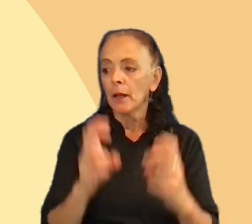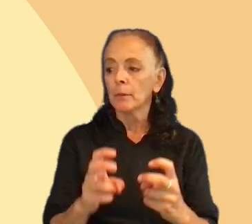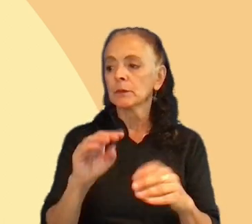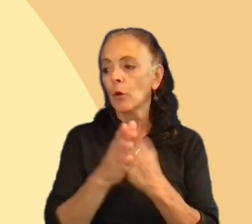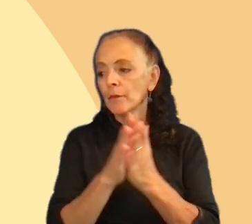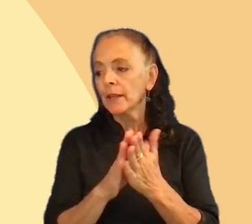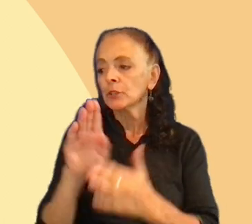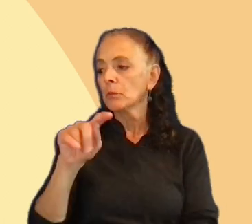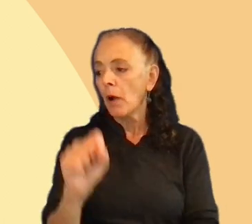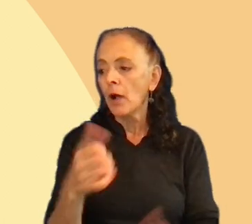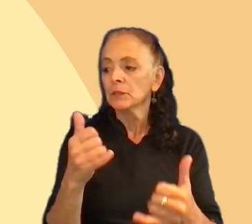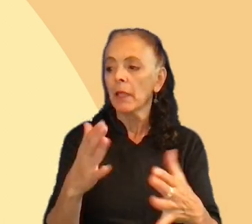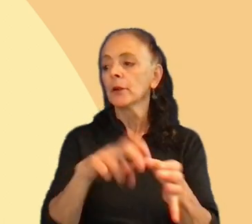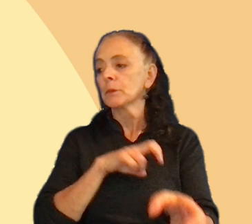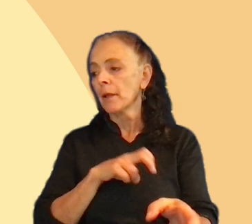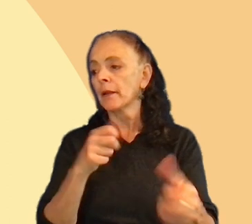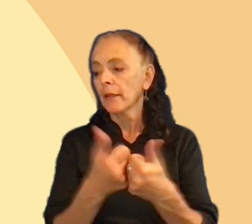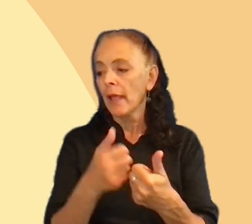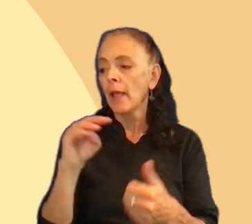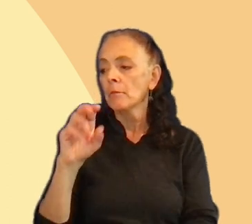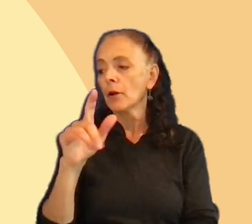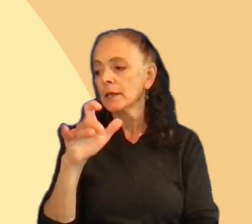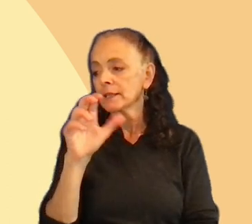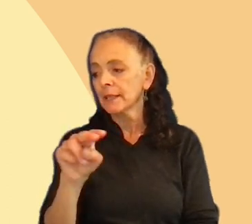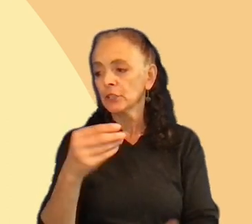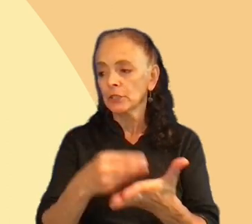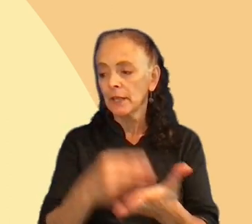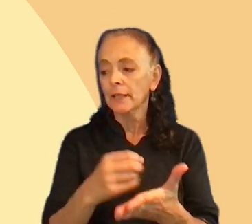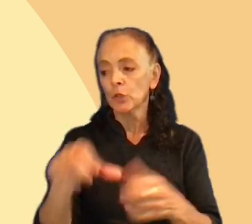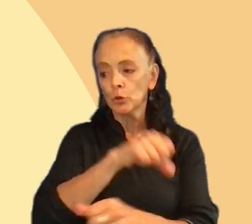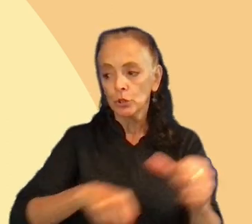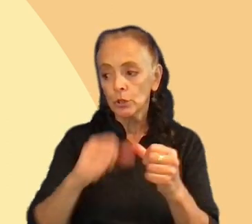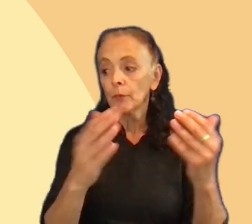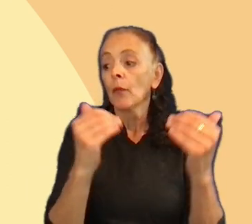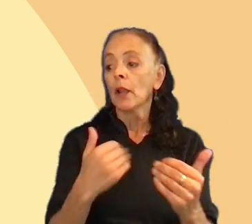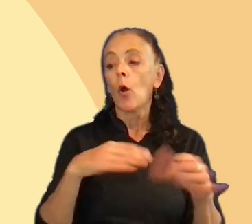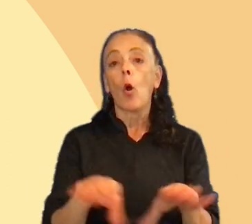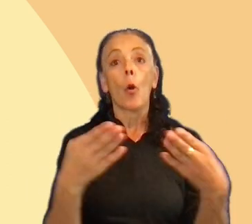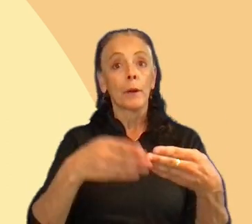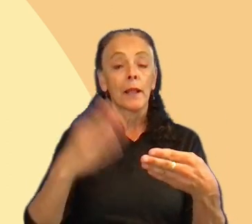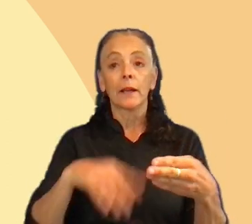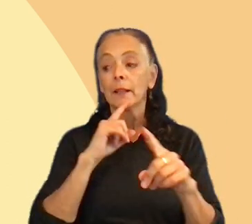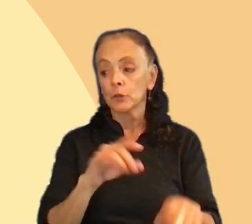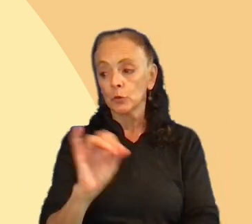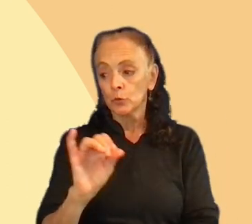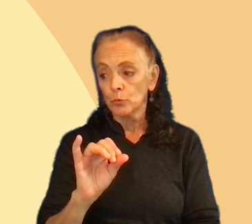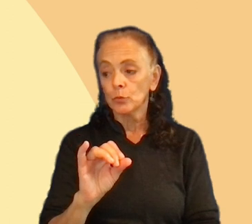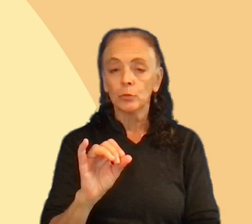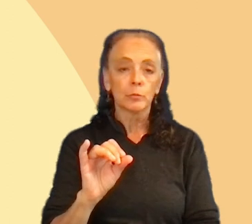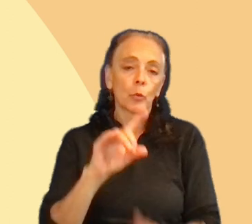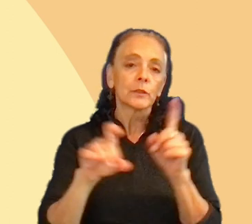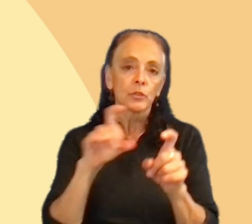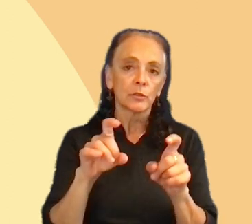abandoning the game, and monetization social. And we had also the open-ended answer question in the